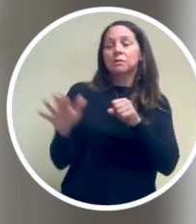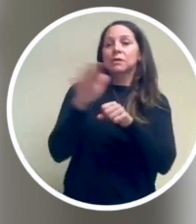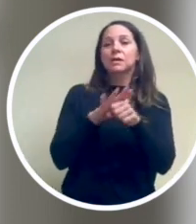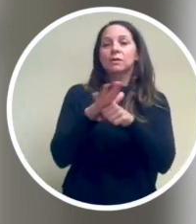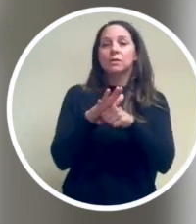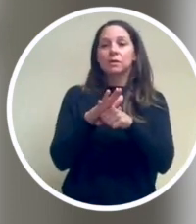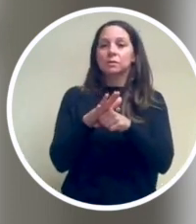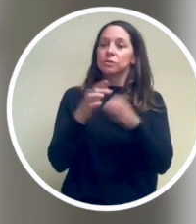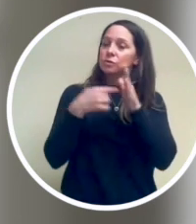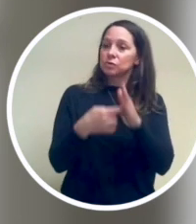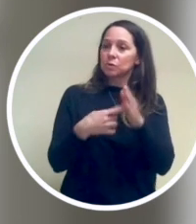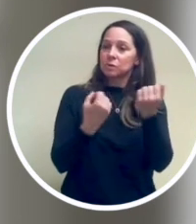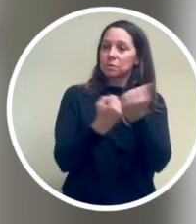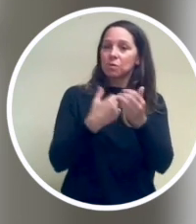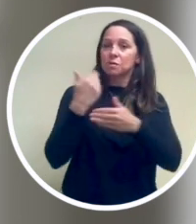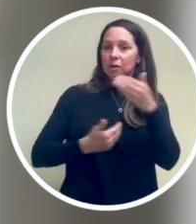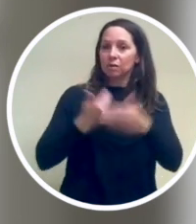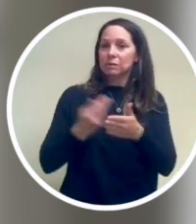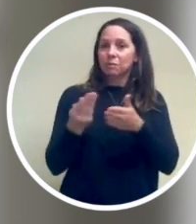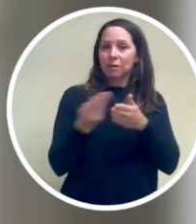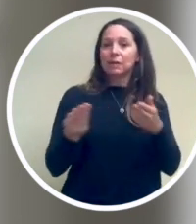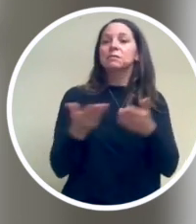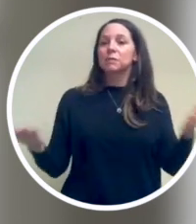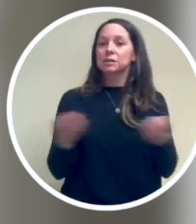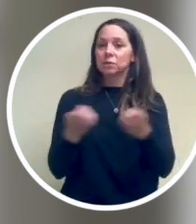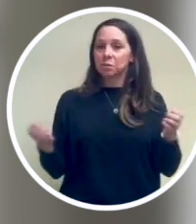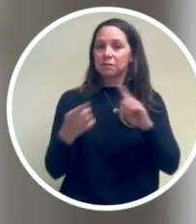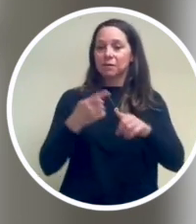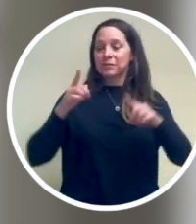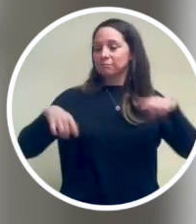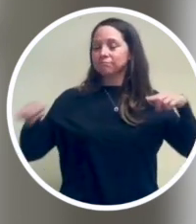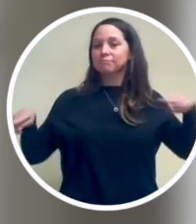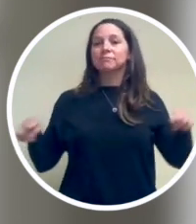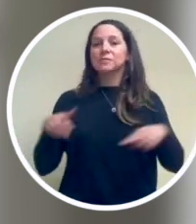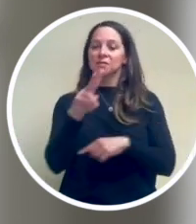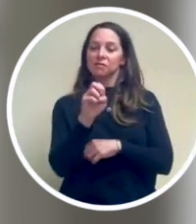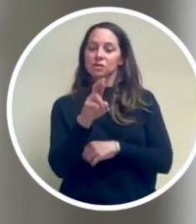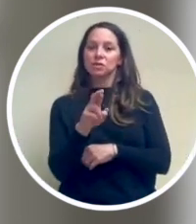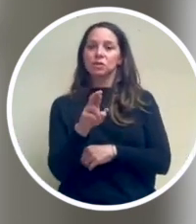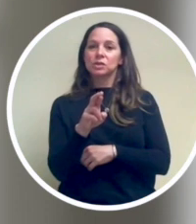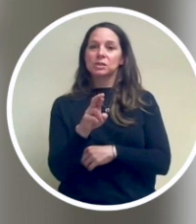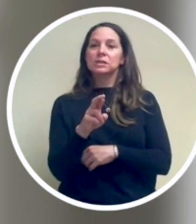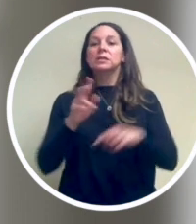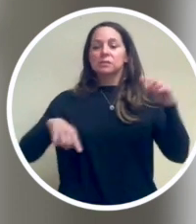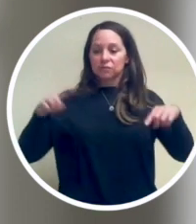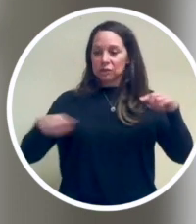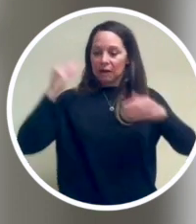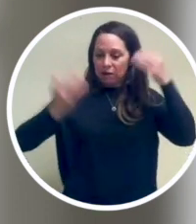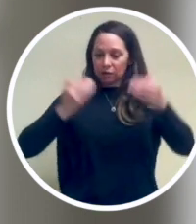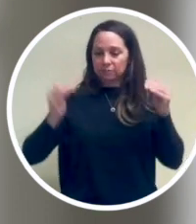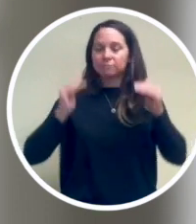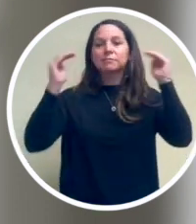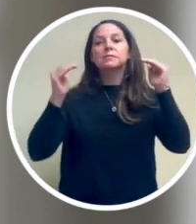to commit to measurable progress in purchasing supplies and equipment from diverse vendors, diverse hiring and advancement,